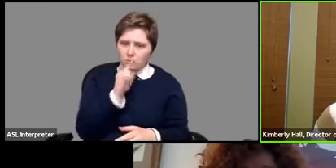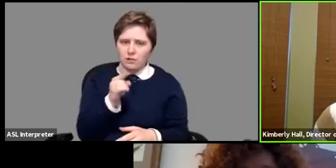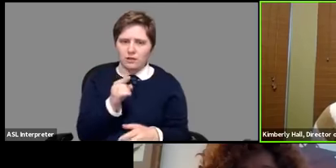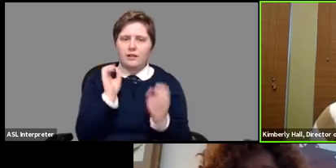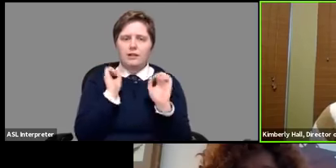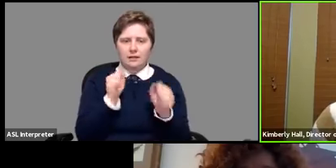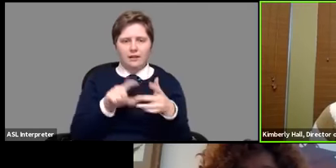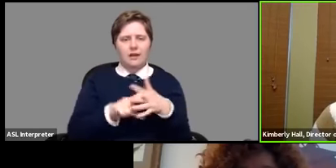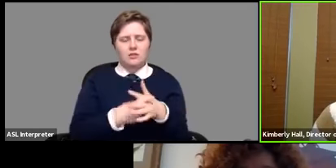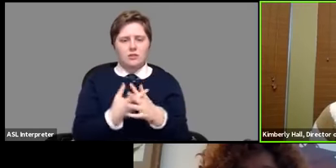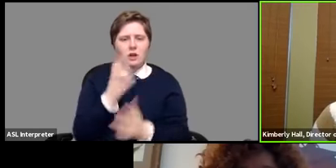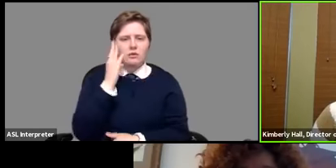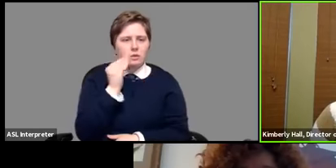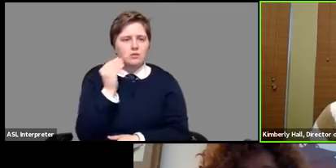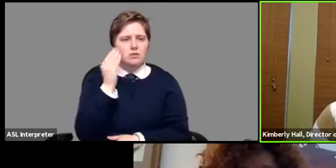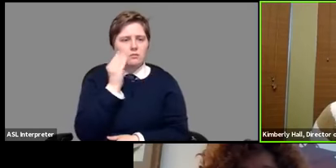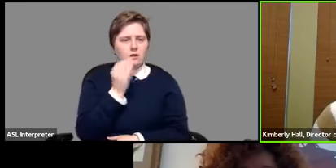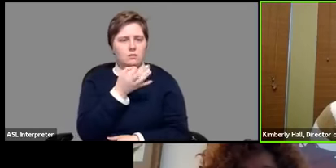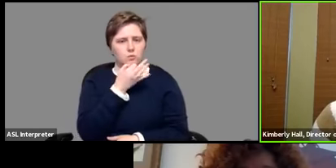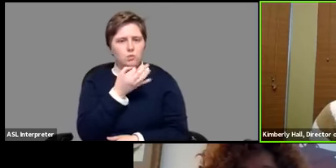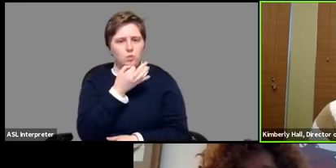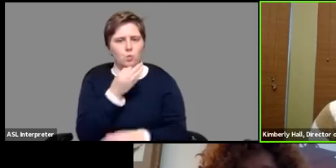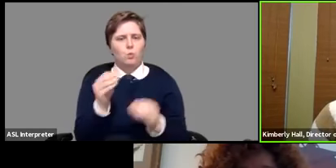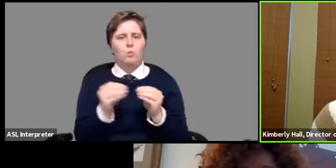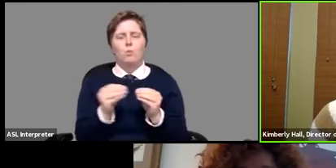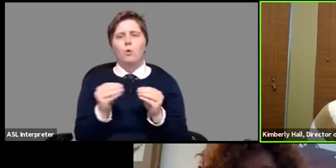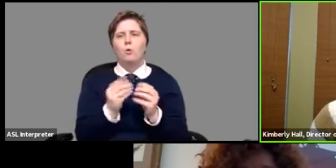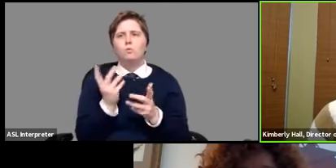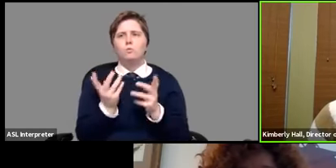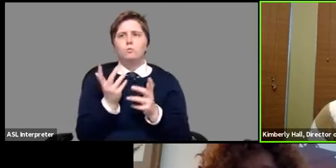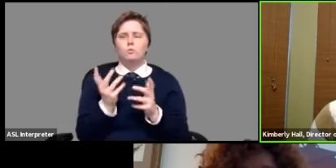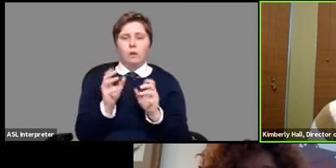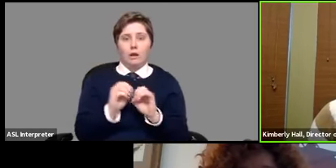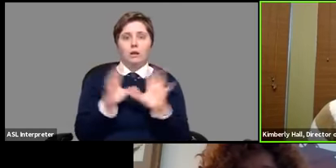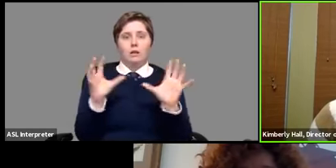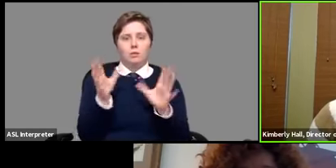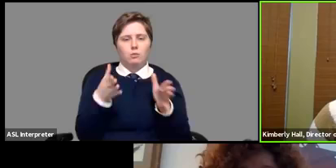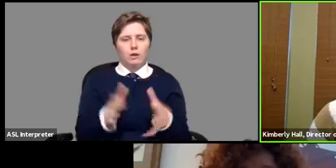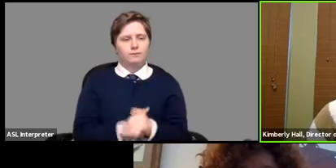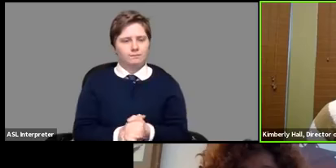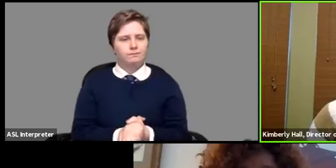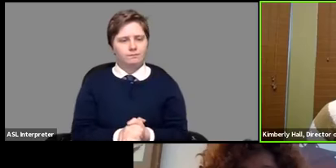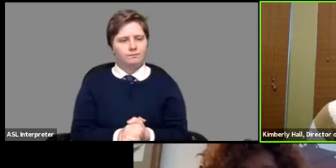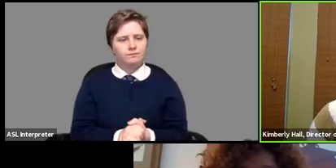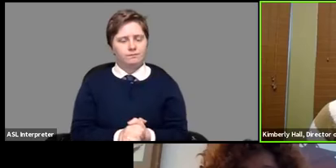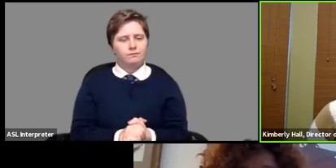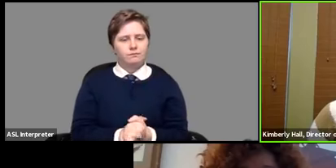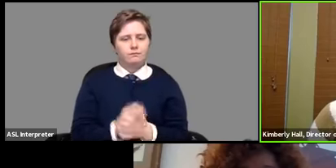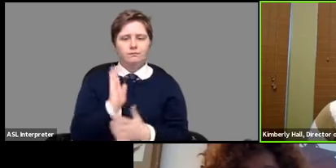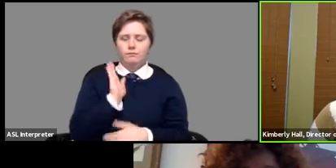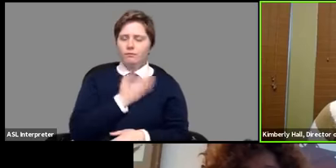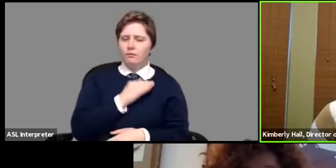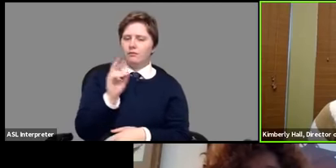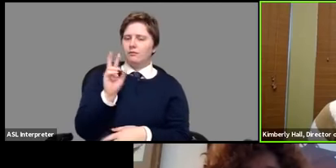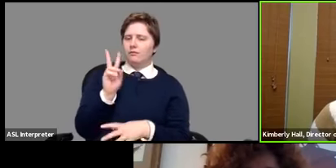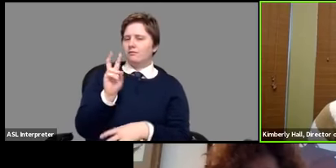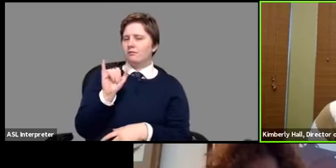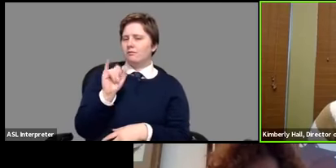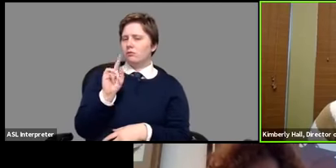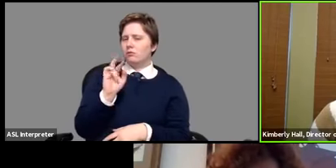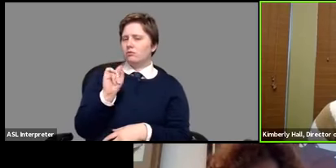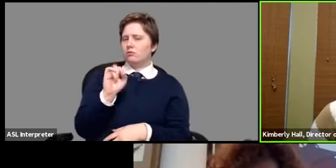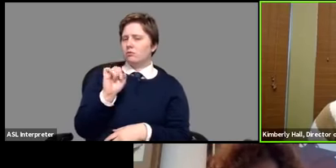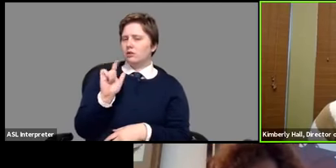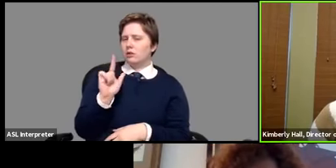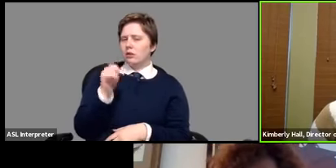begin experiencing in in a more uh apparent way so our virtual call center is